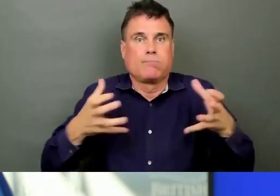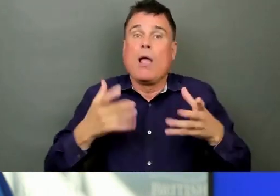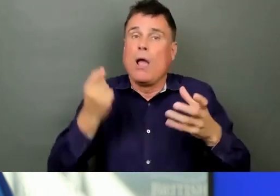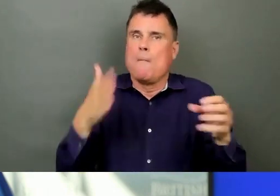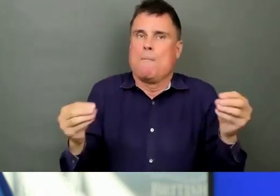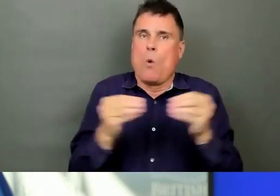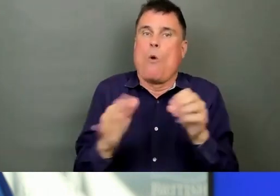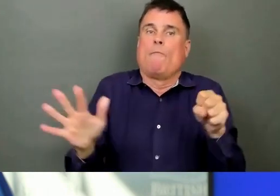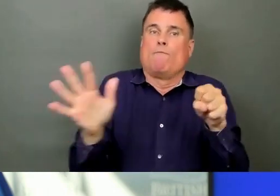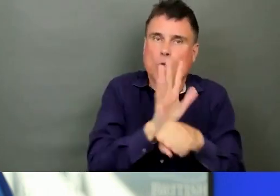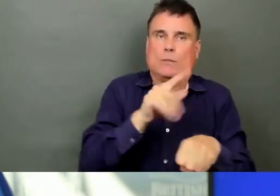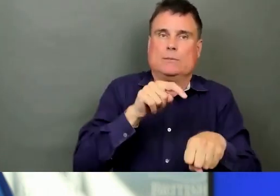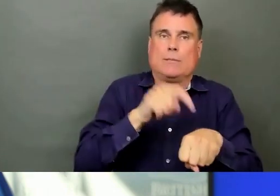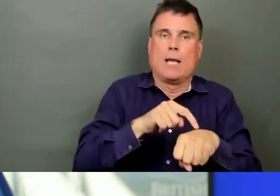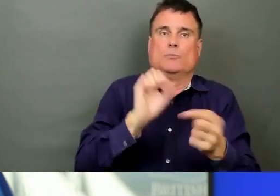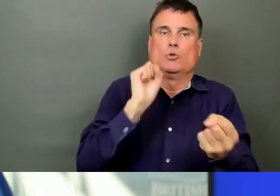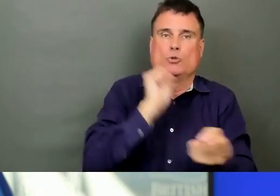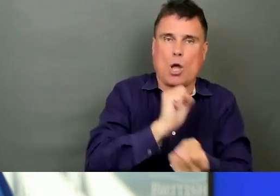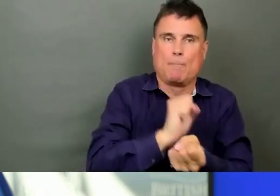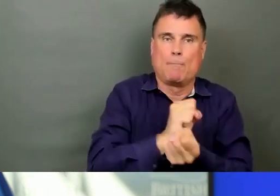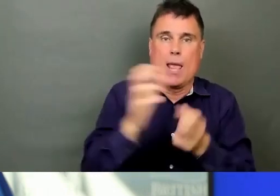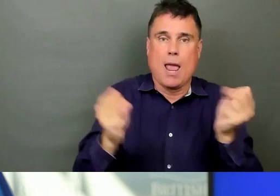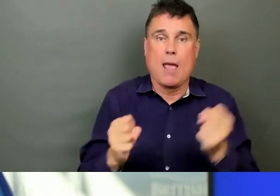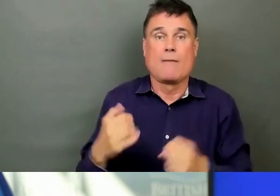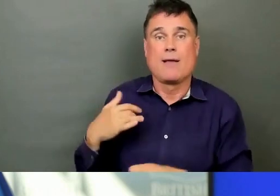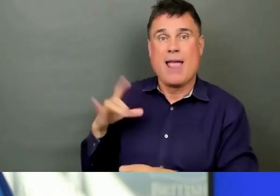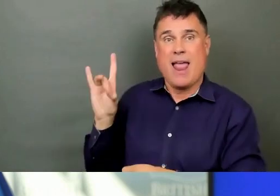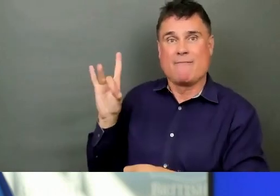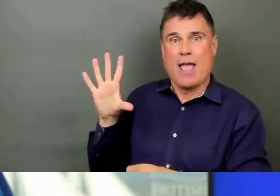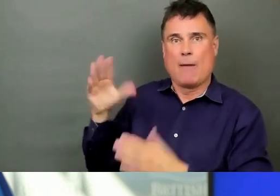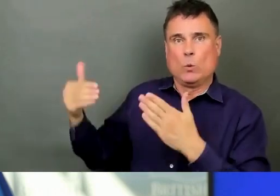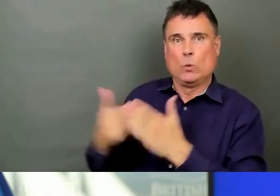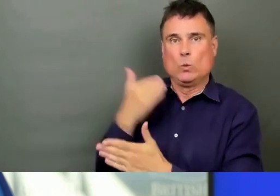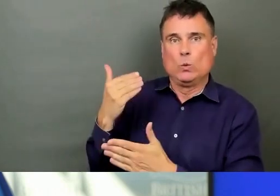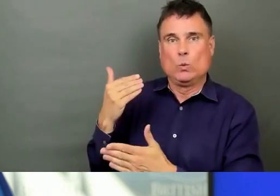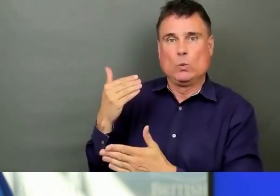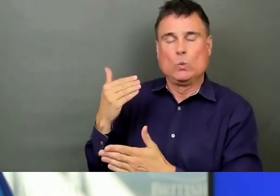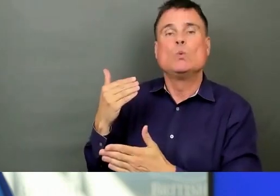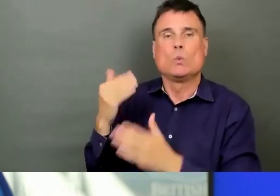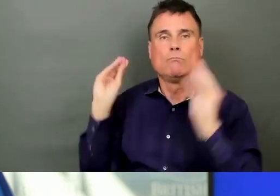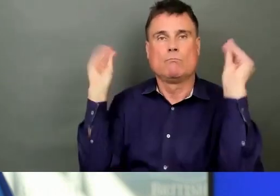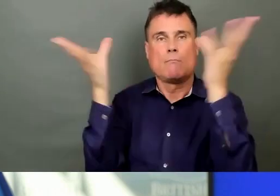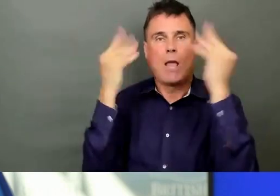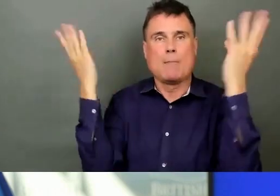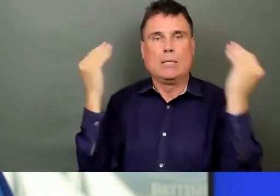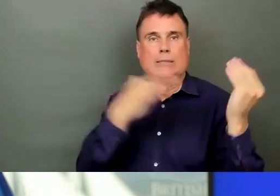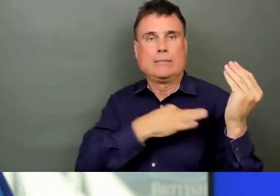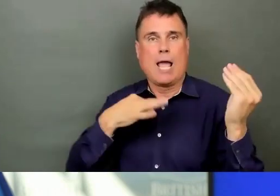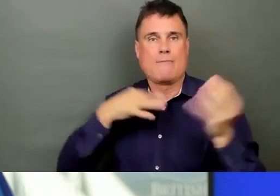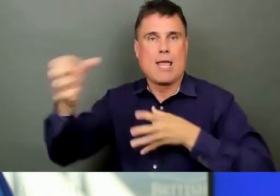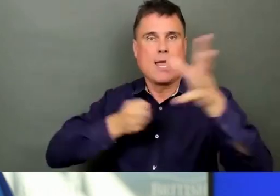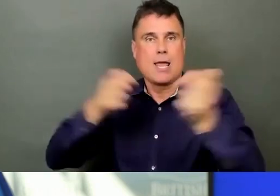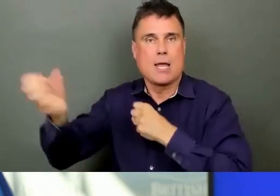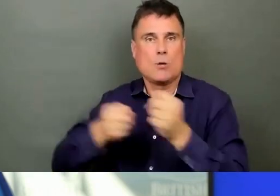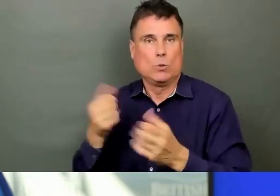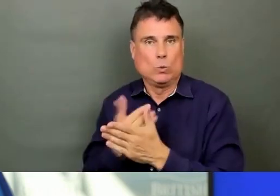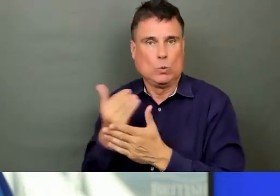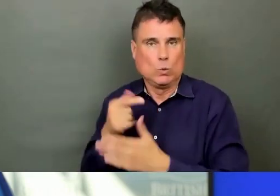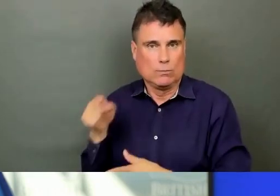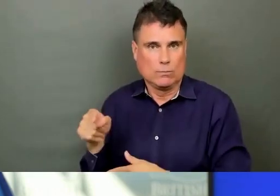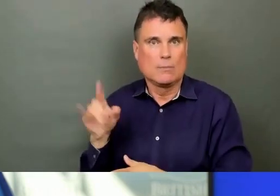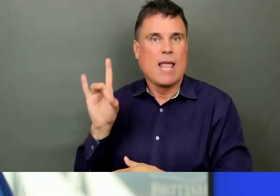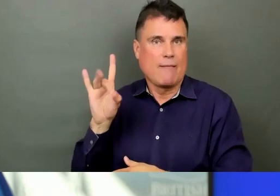ago, 30 dispatchers, those positions will be posted at 3 o'clock this afternoon. So we're also taking steps, not just for this weekend,